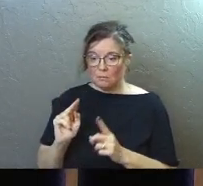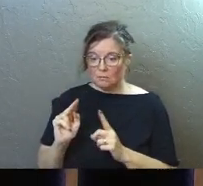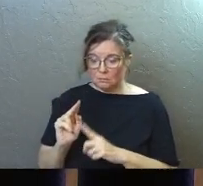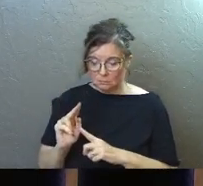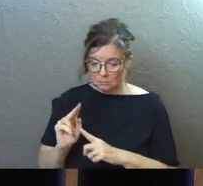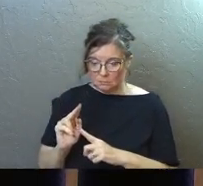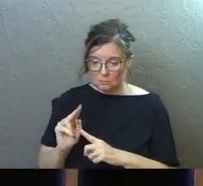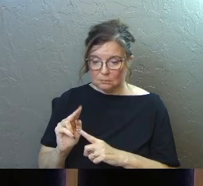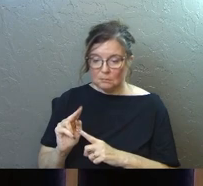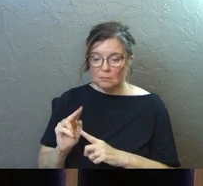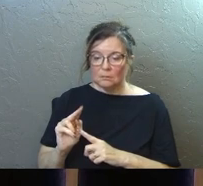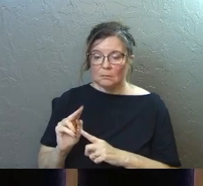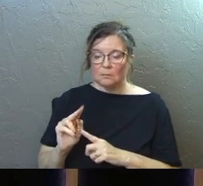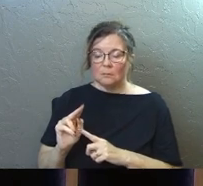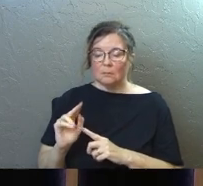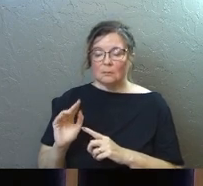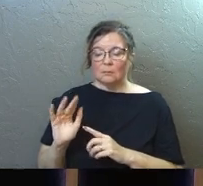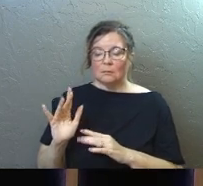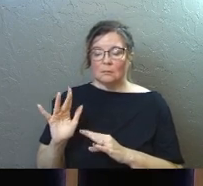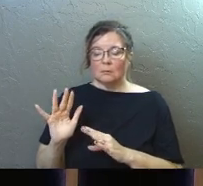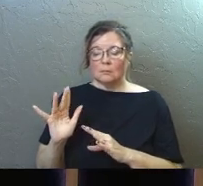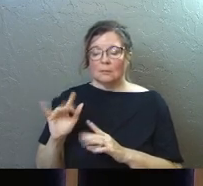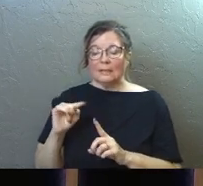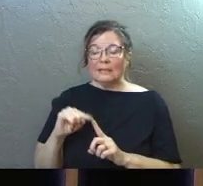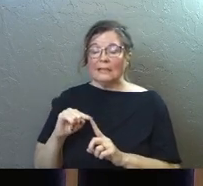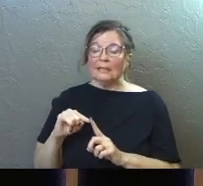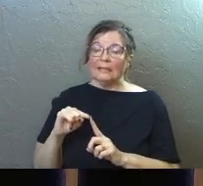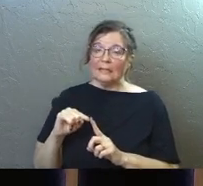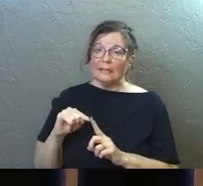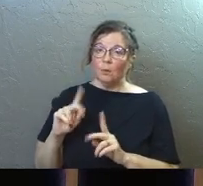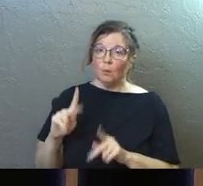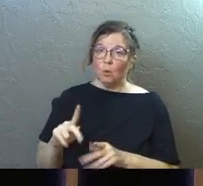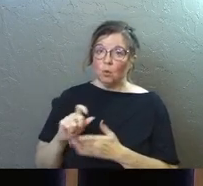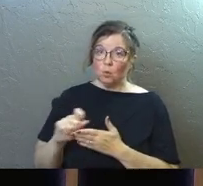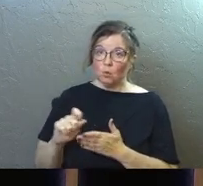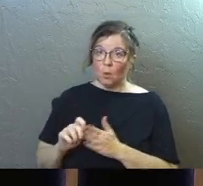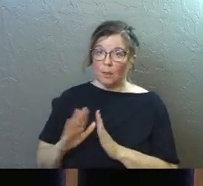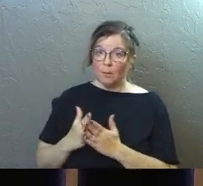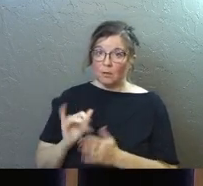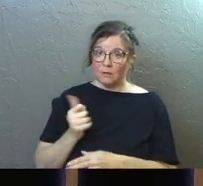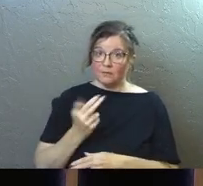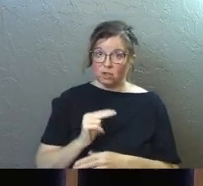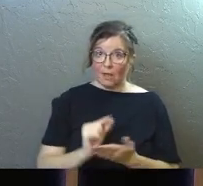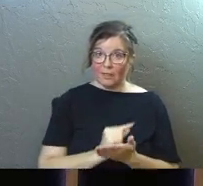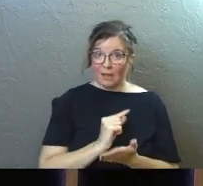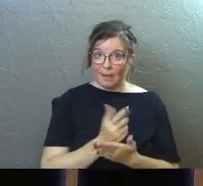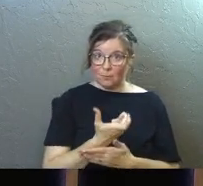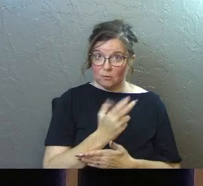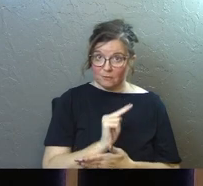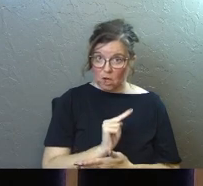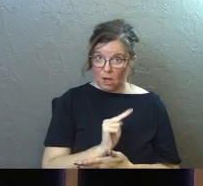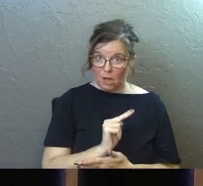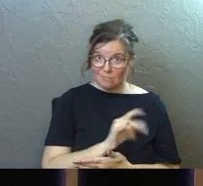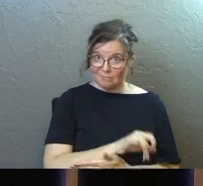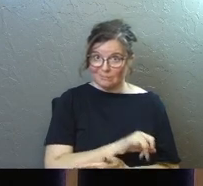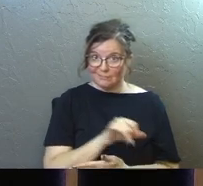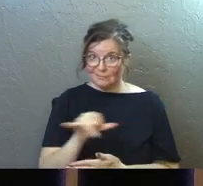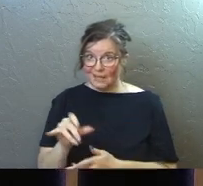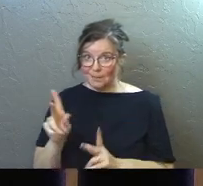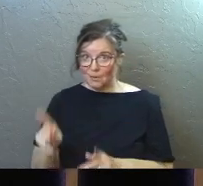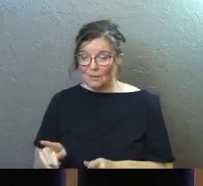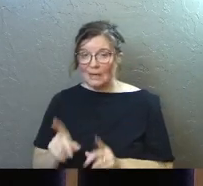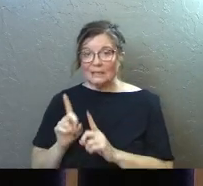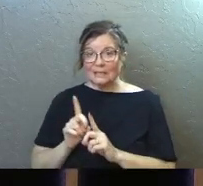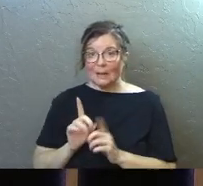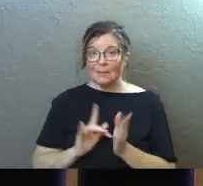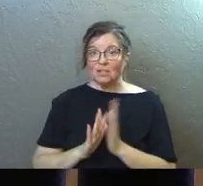he was the person who wrote the book of John, the gospel of John. And he was the disciple